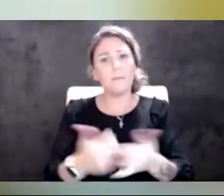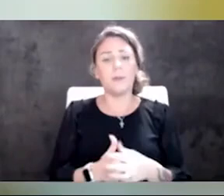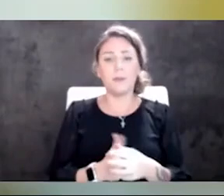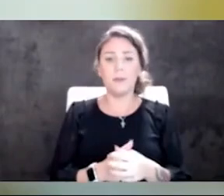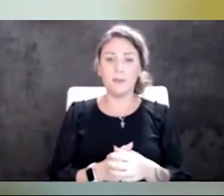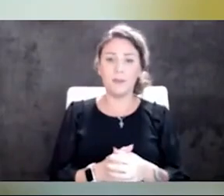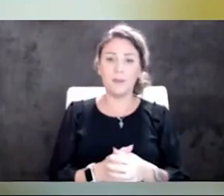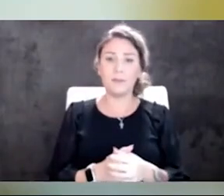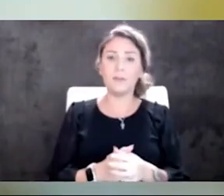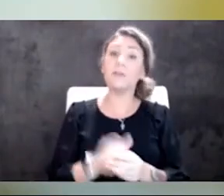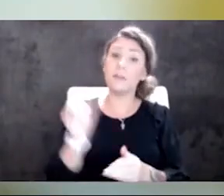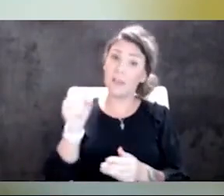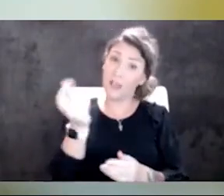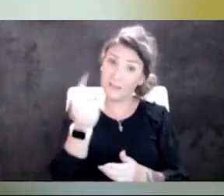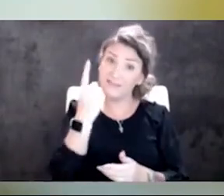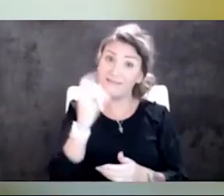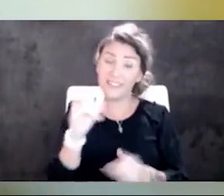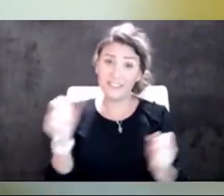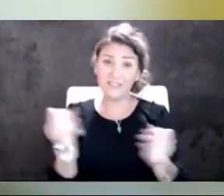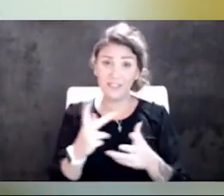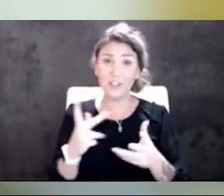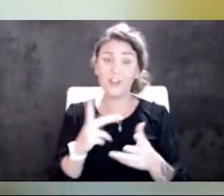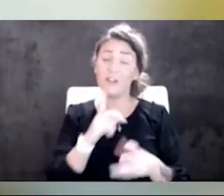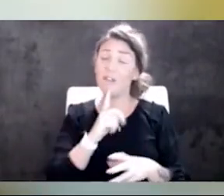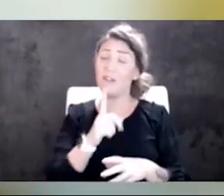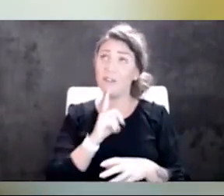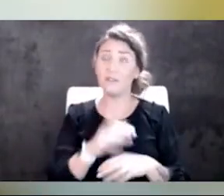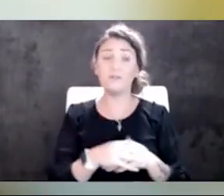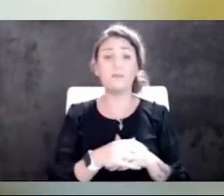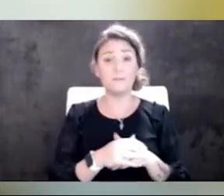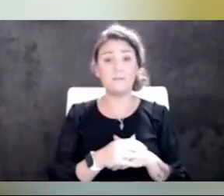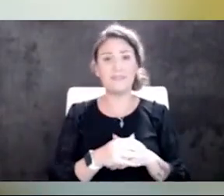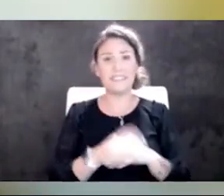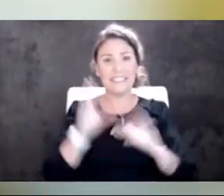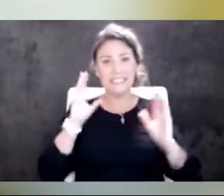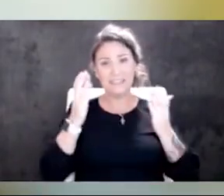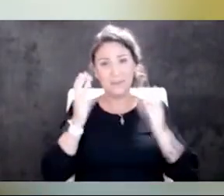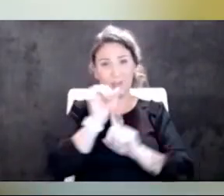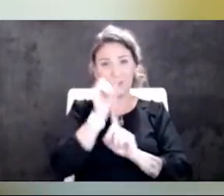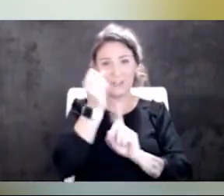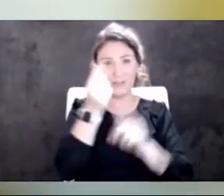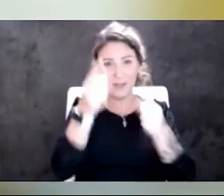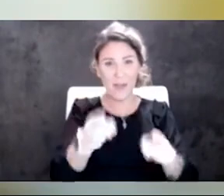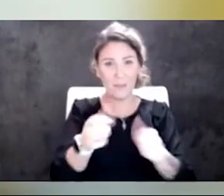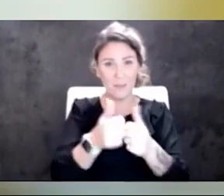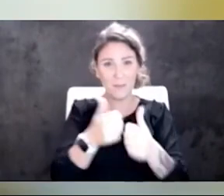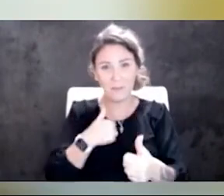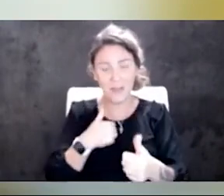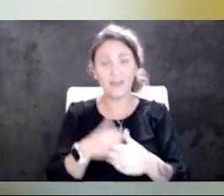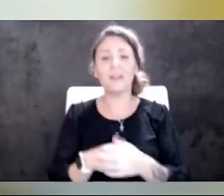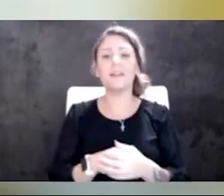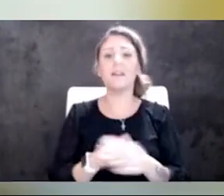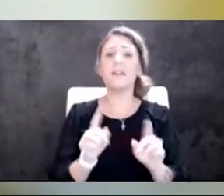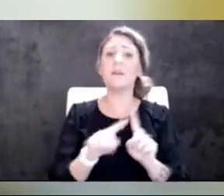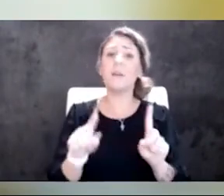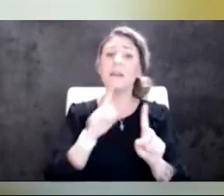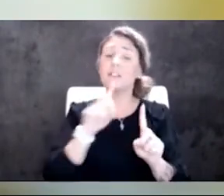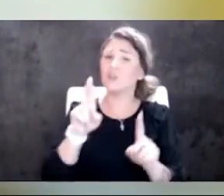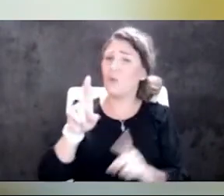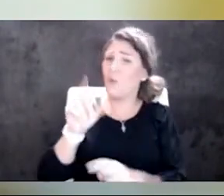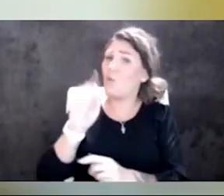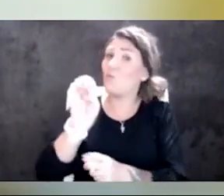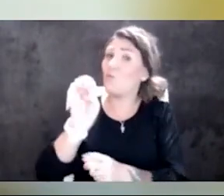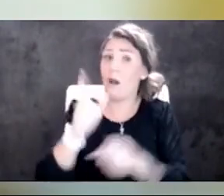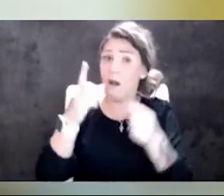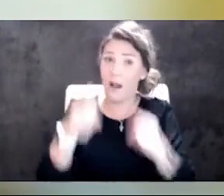Yeah, I understand that fear completely. I've had similar situations happen to me before, but that is very rare that that happens.